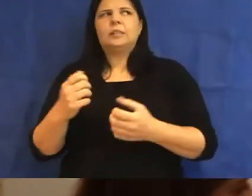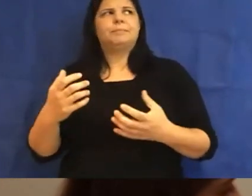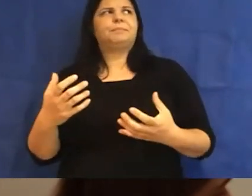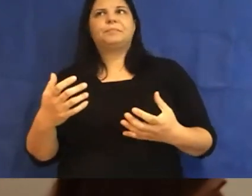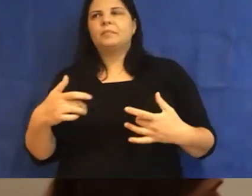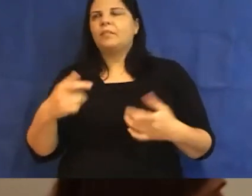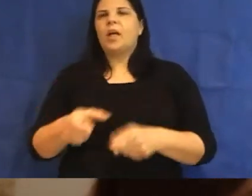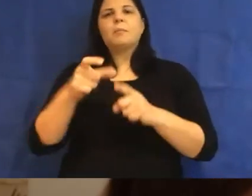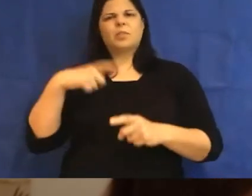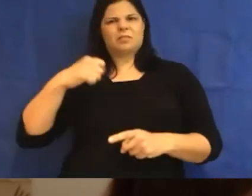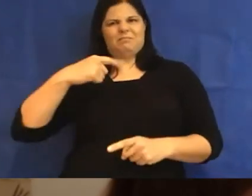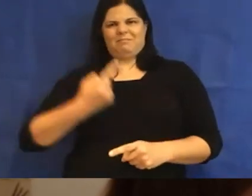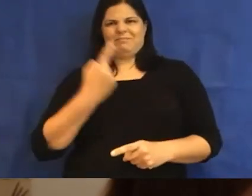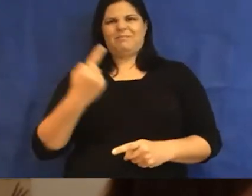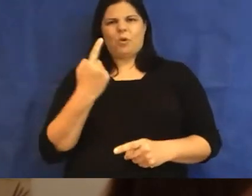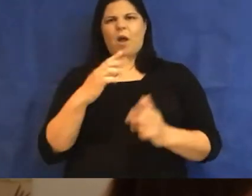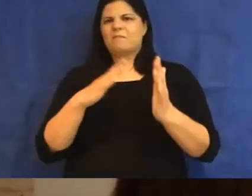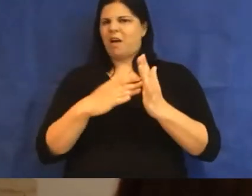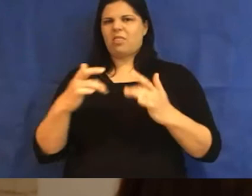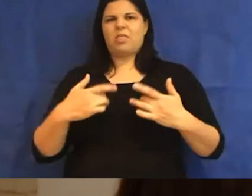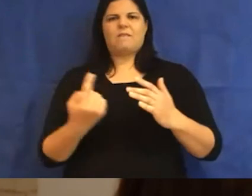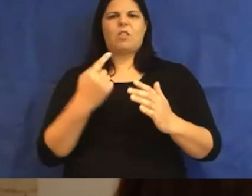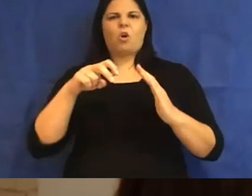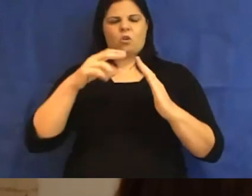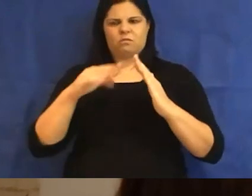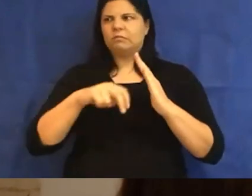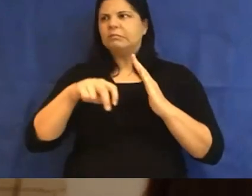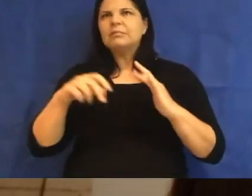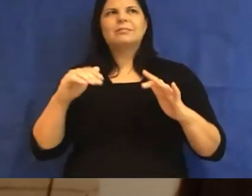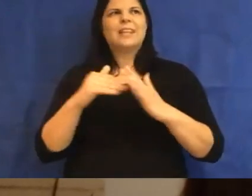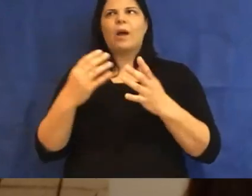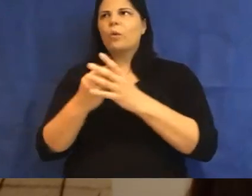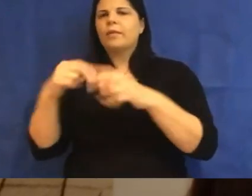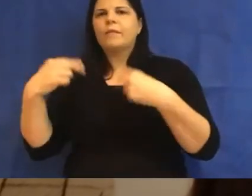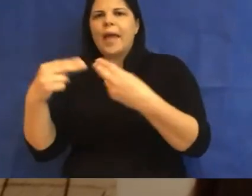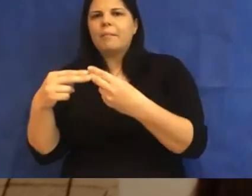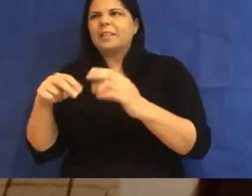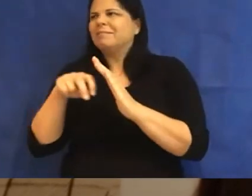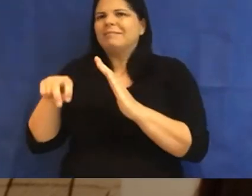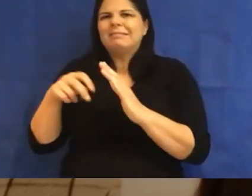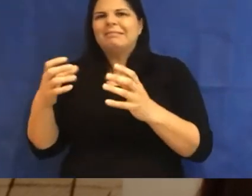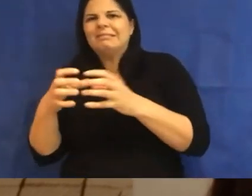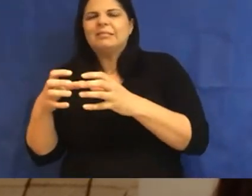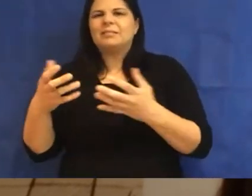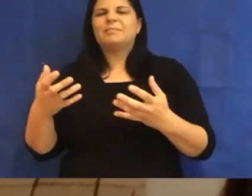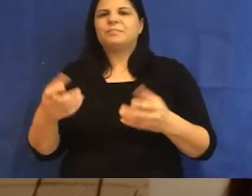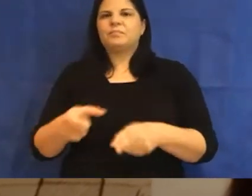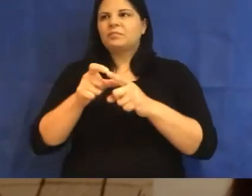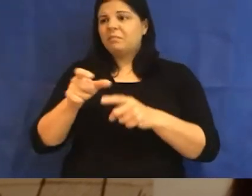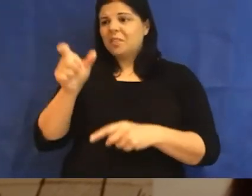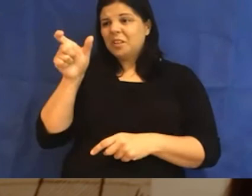and was confronted by the circumstance of our cramped visit. What do you talk about with someone who's about to die?